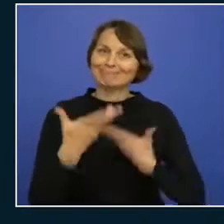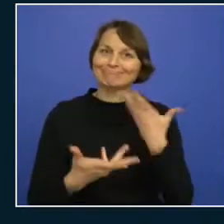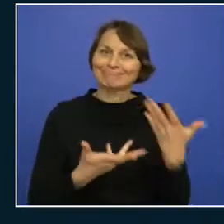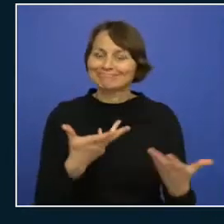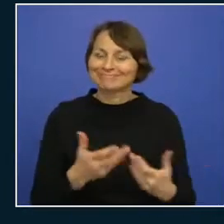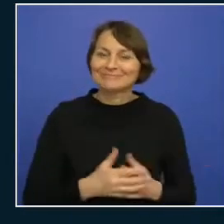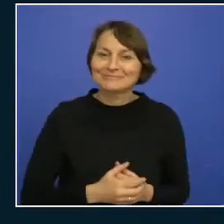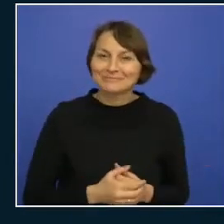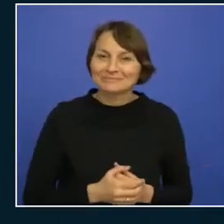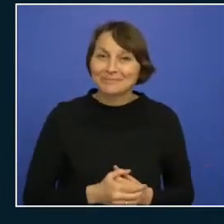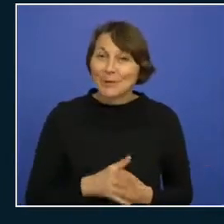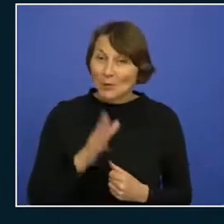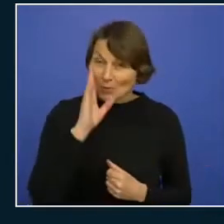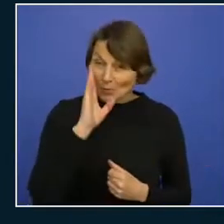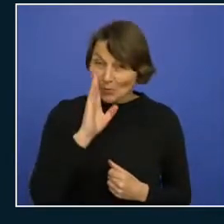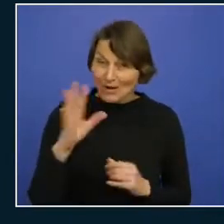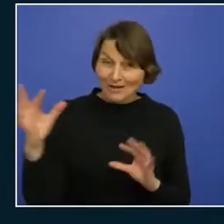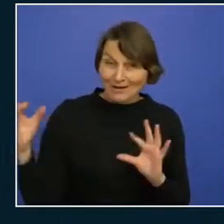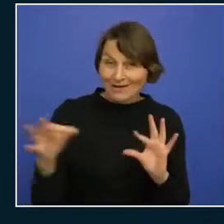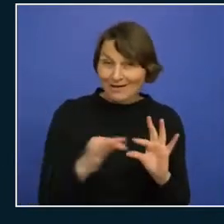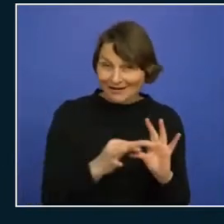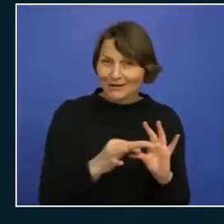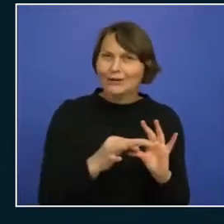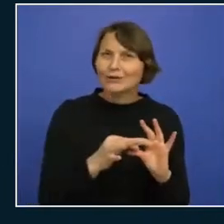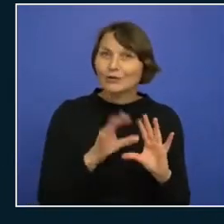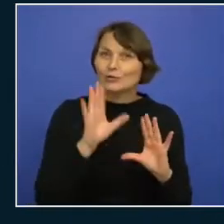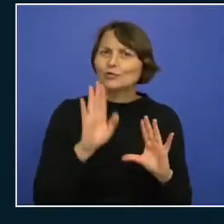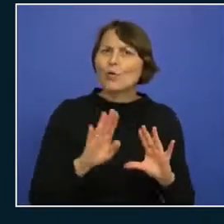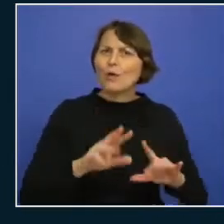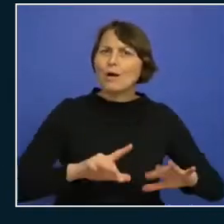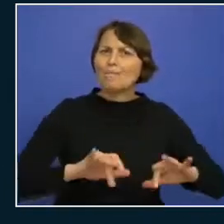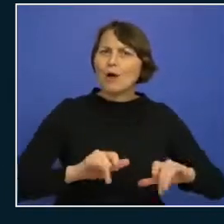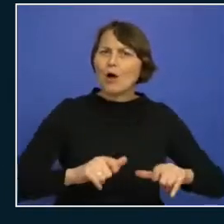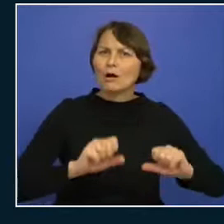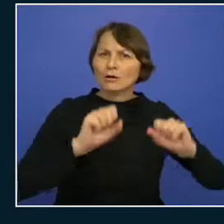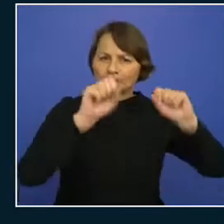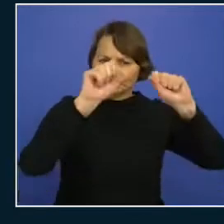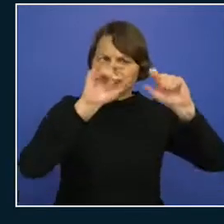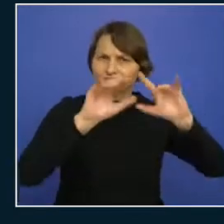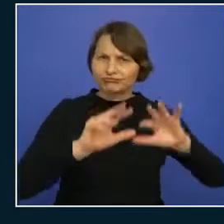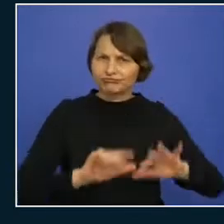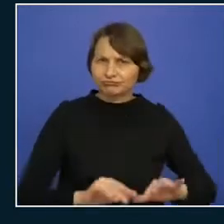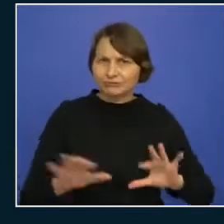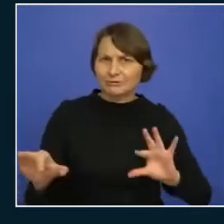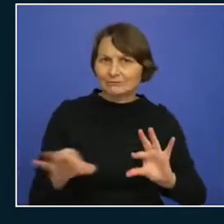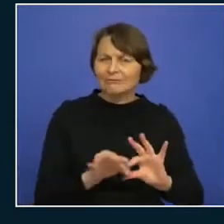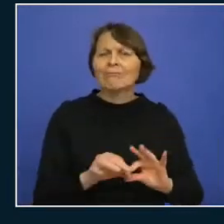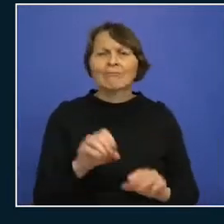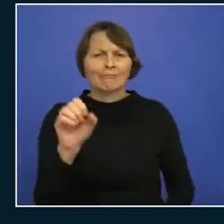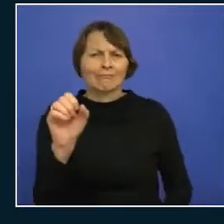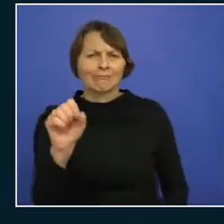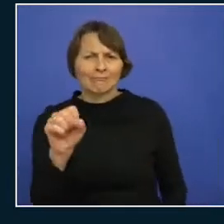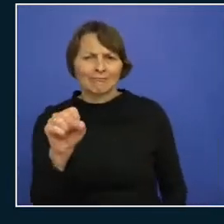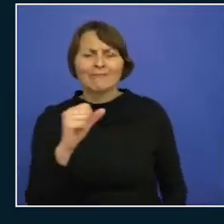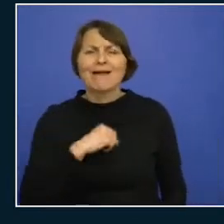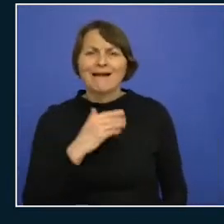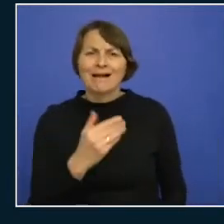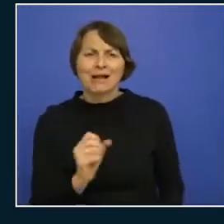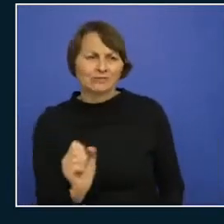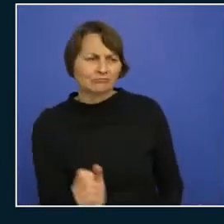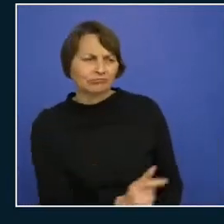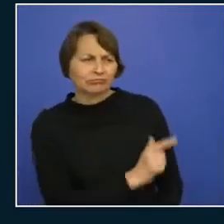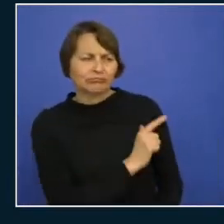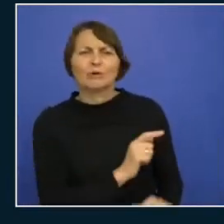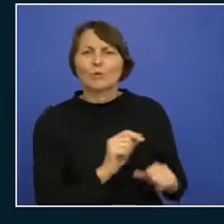link to your blog series somewhere yeah yeah at the end uh one of the last slides includes like a shortened url a tiny